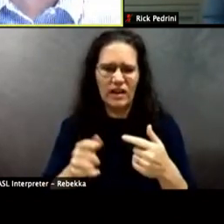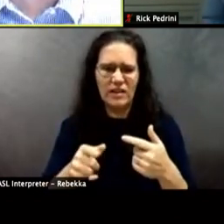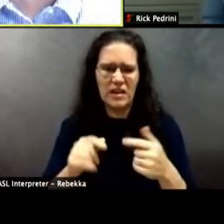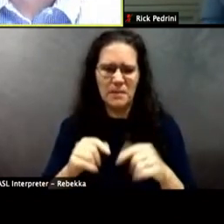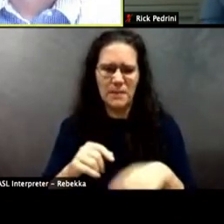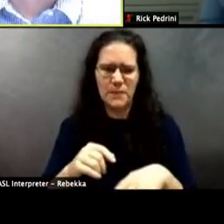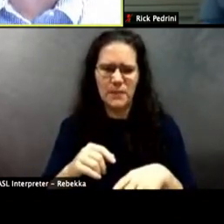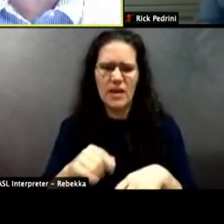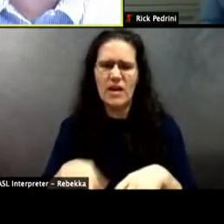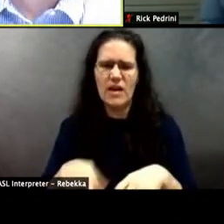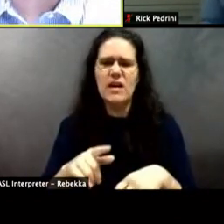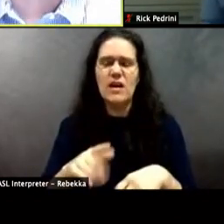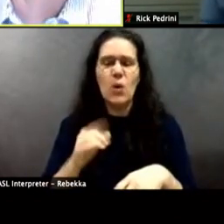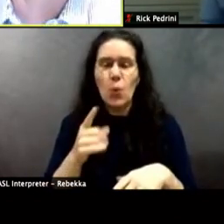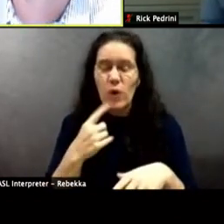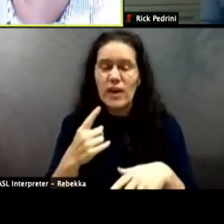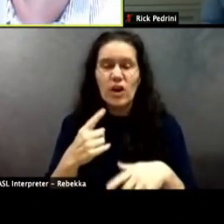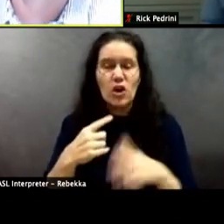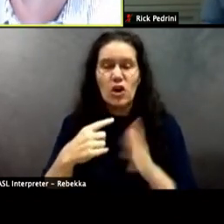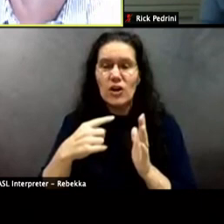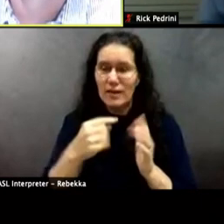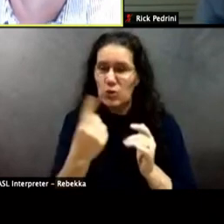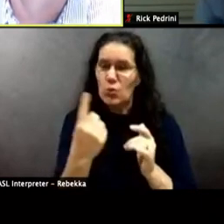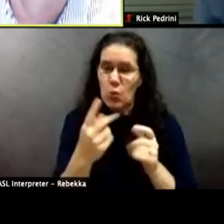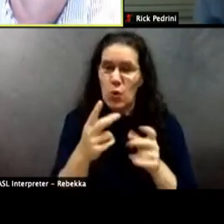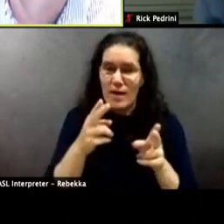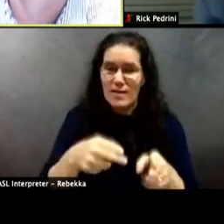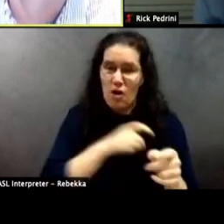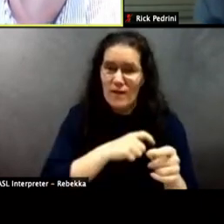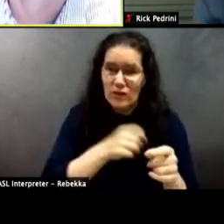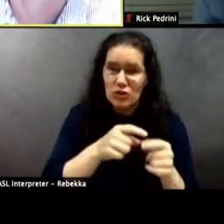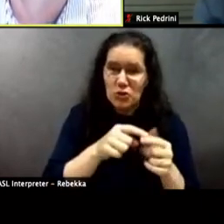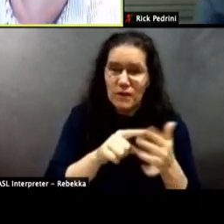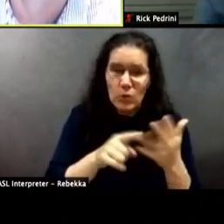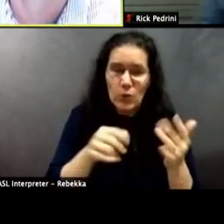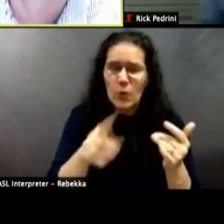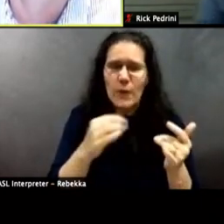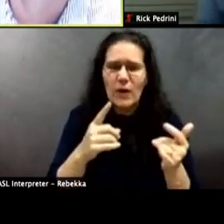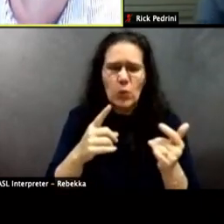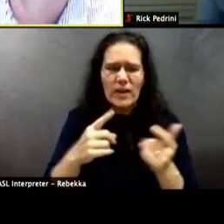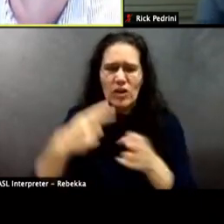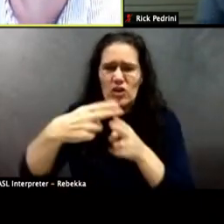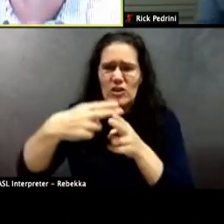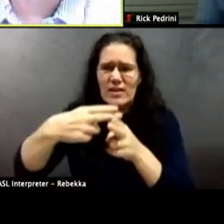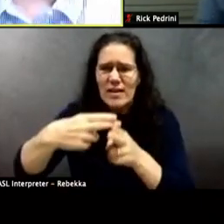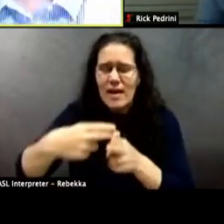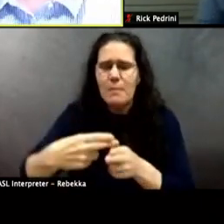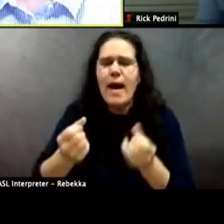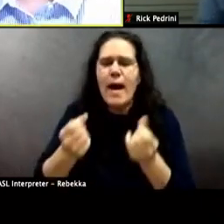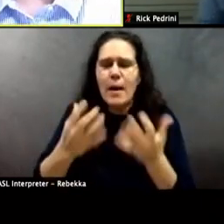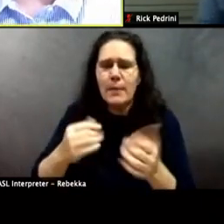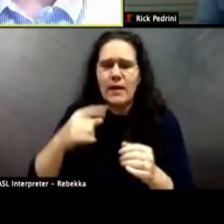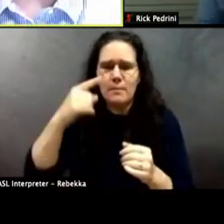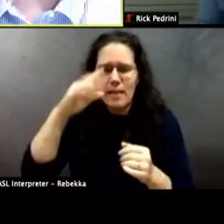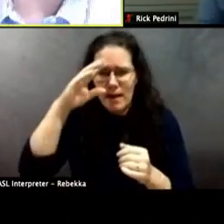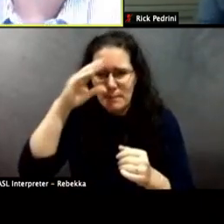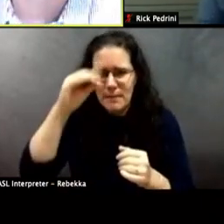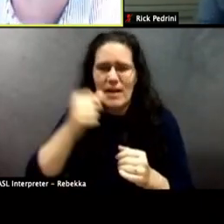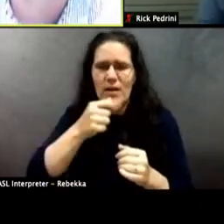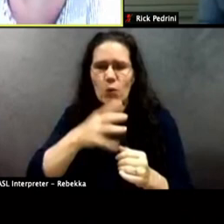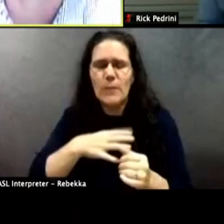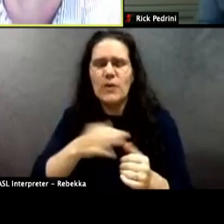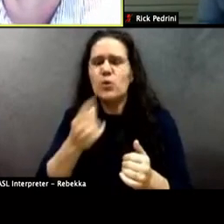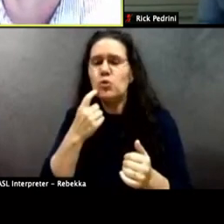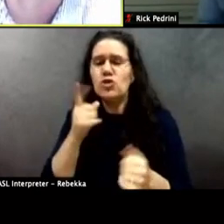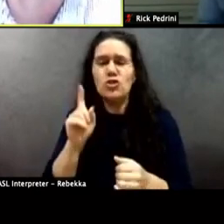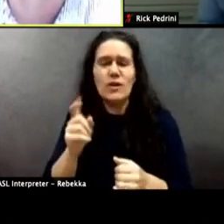we could fill reams of the names of black men and women who have been killed by police officers, just going about their business,